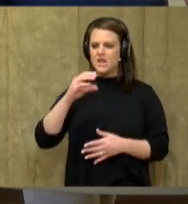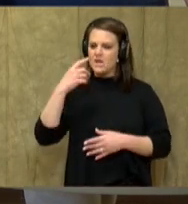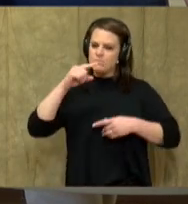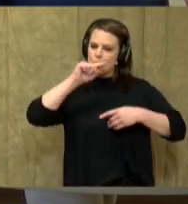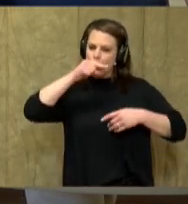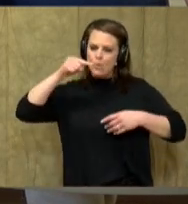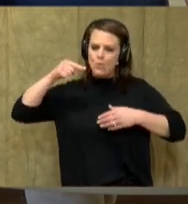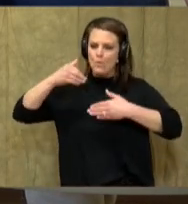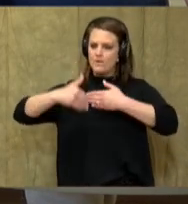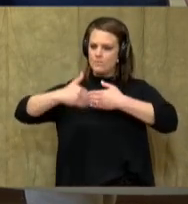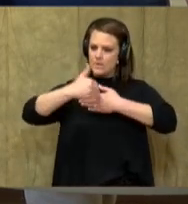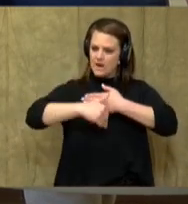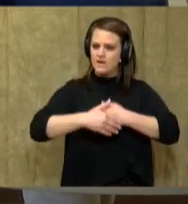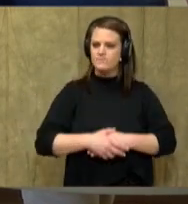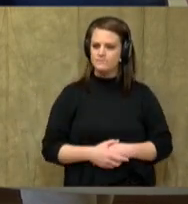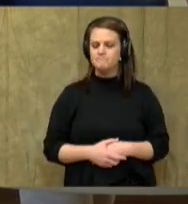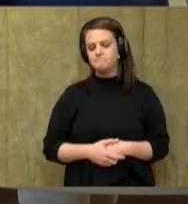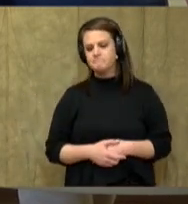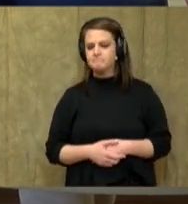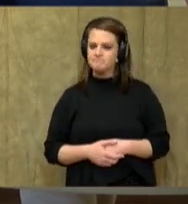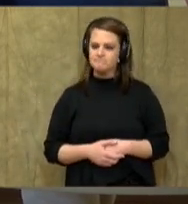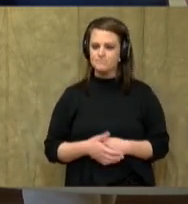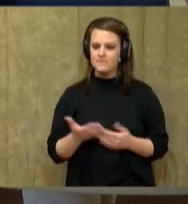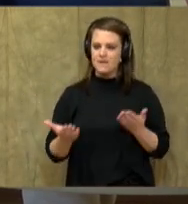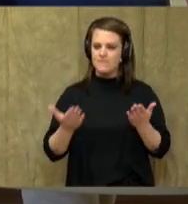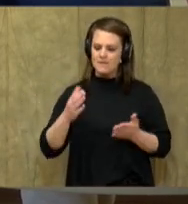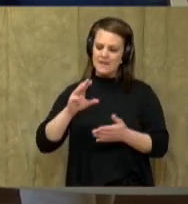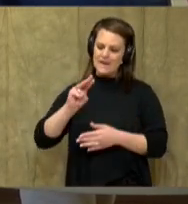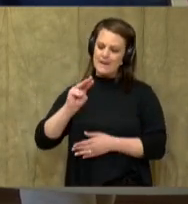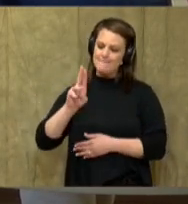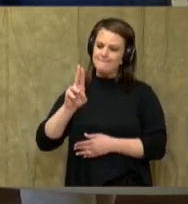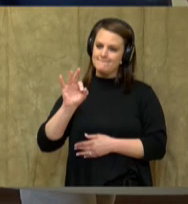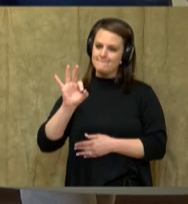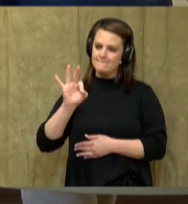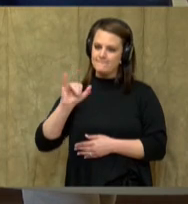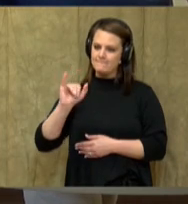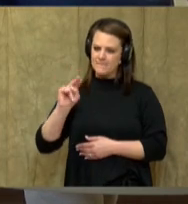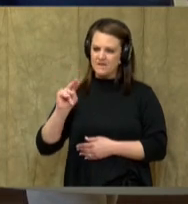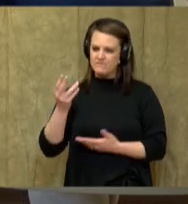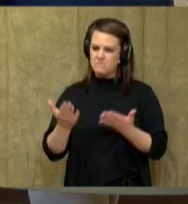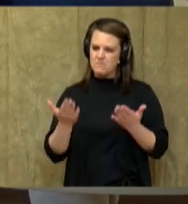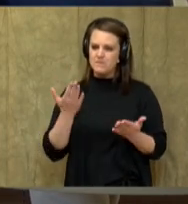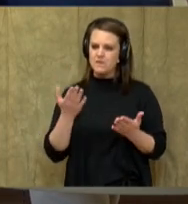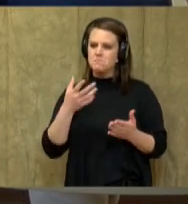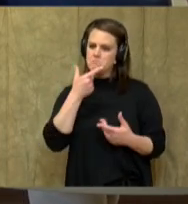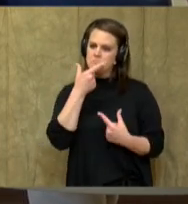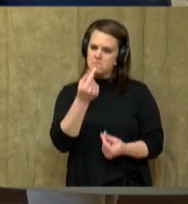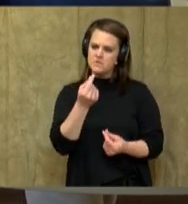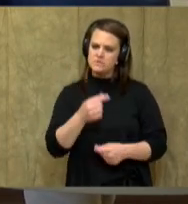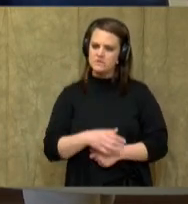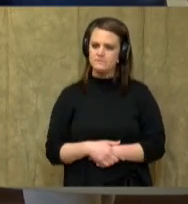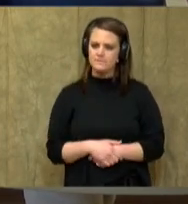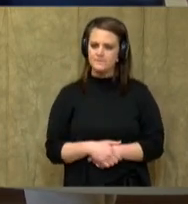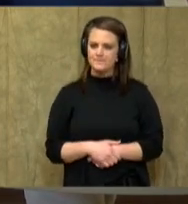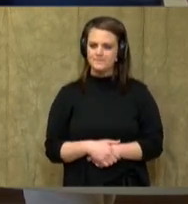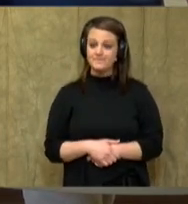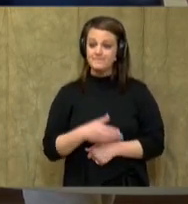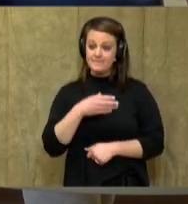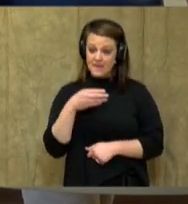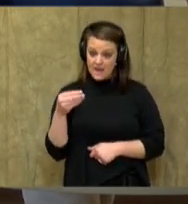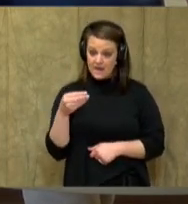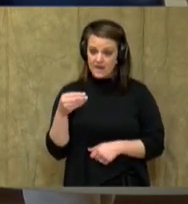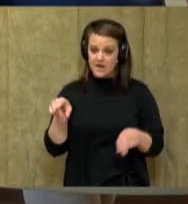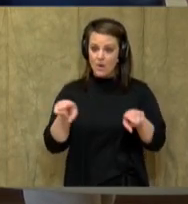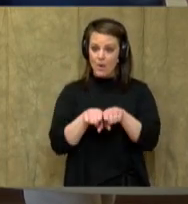a cranberry cornbread. Hmm. Maybe like a muffin of some sort. Hmm. Very interesting. And